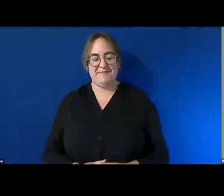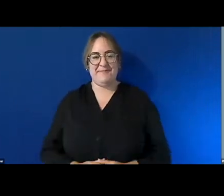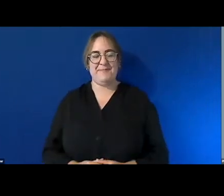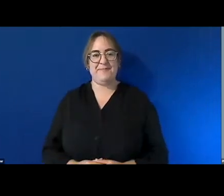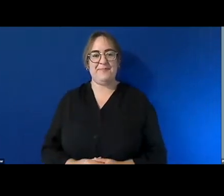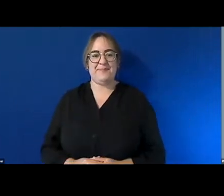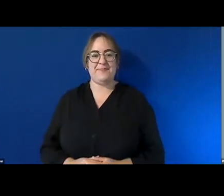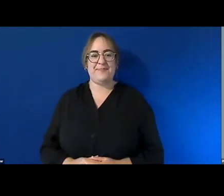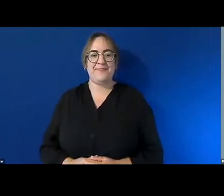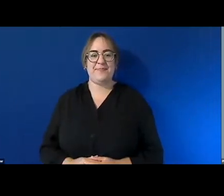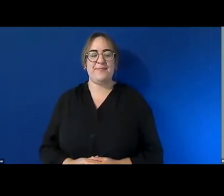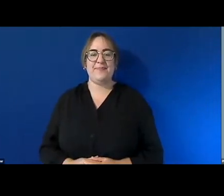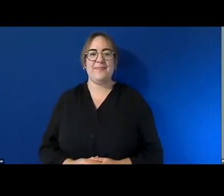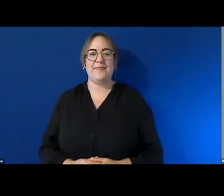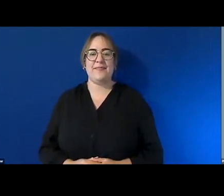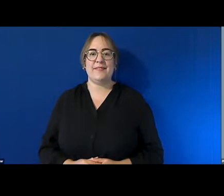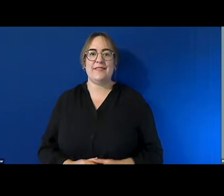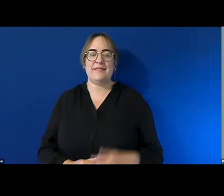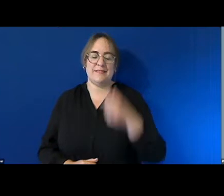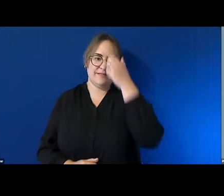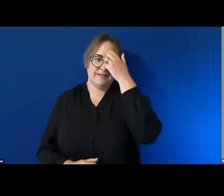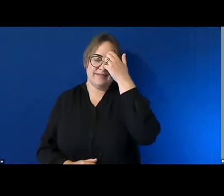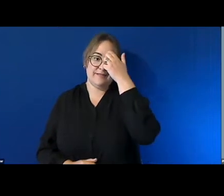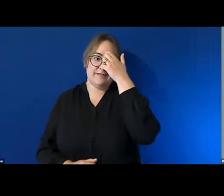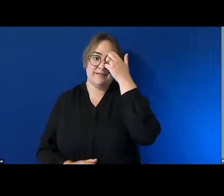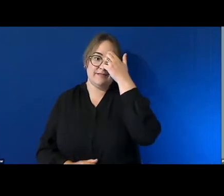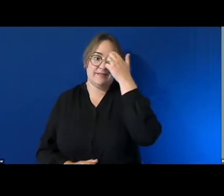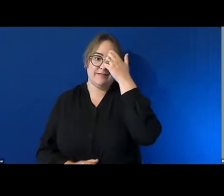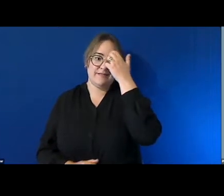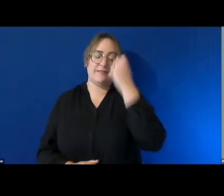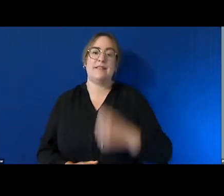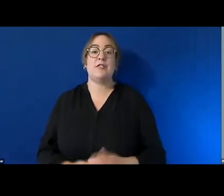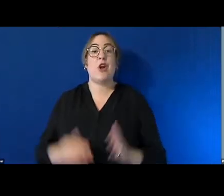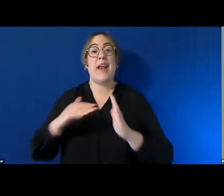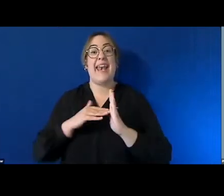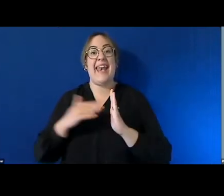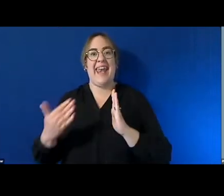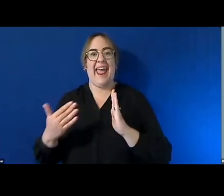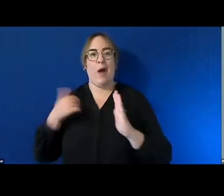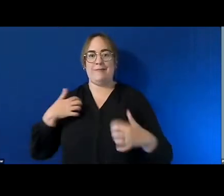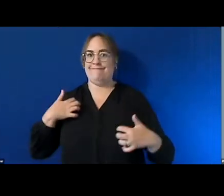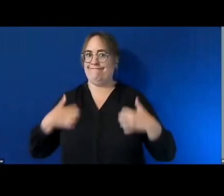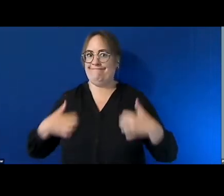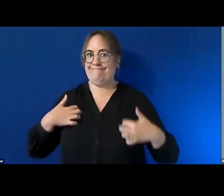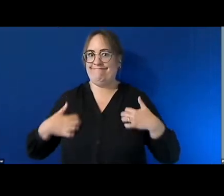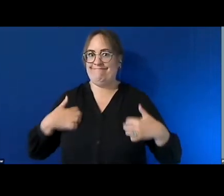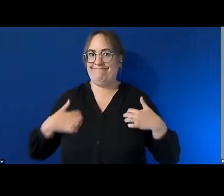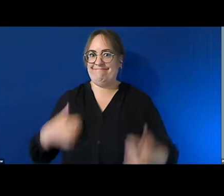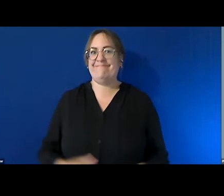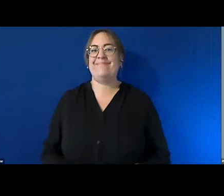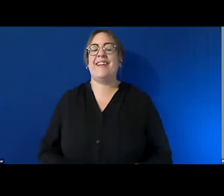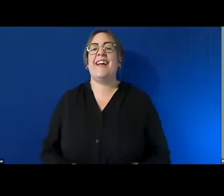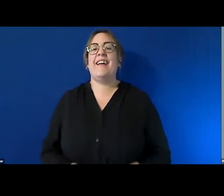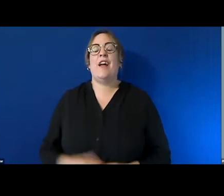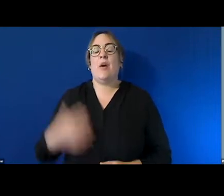in the conversation room this morning this brings me to the part of the morning i've been looking forward to the most uh